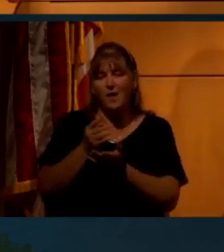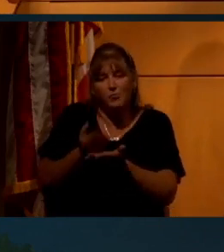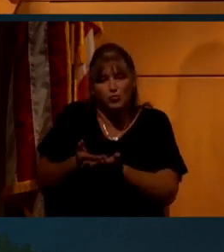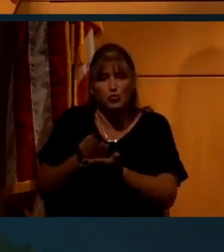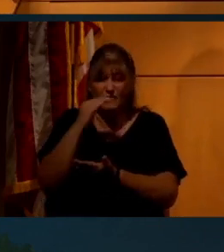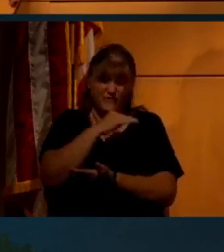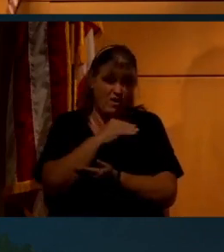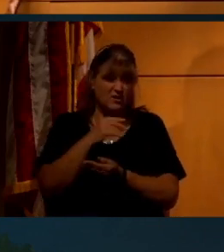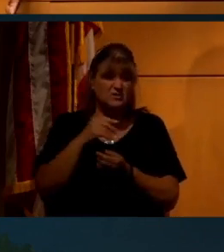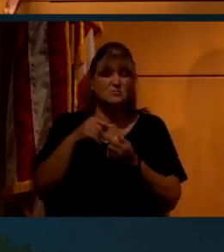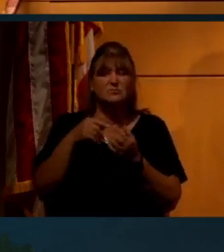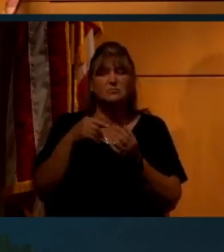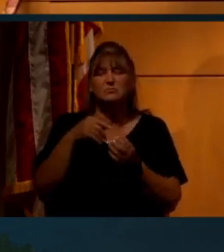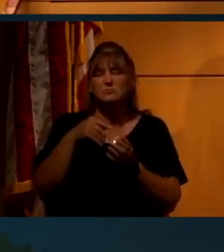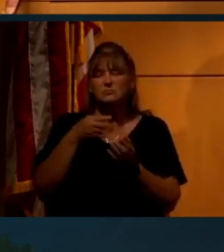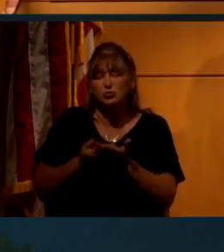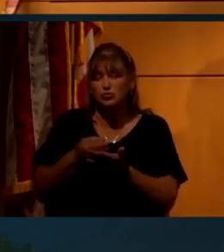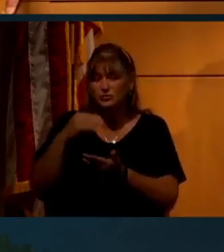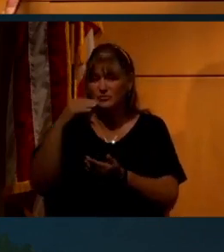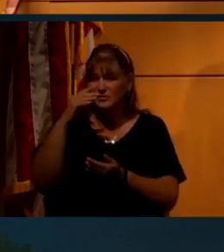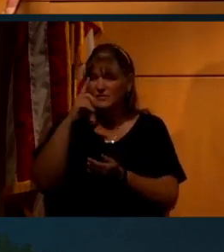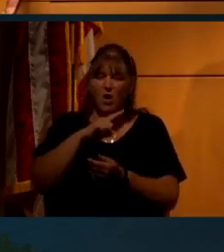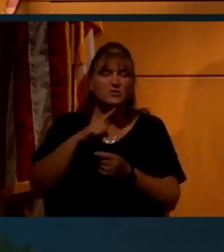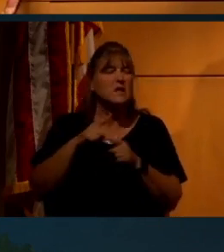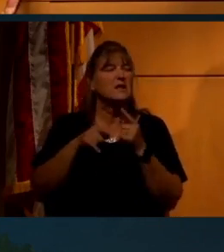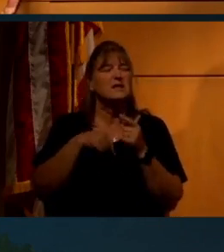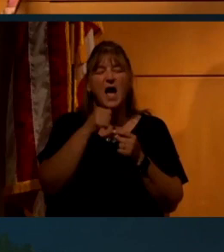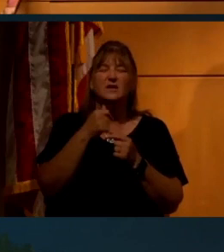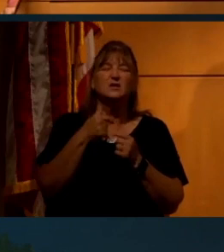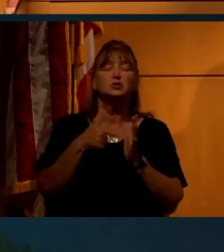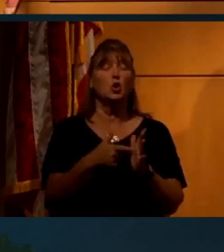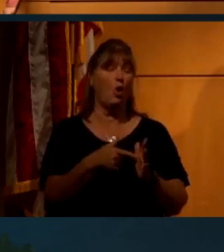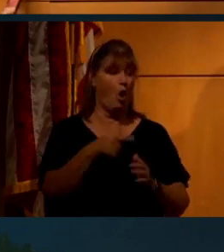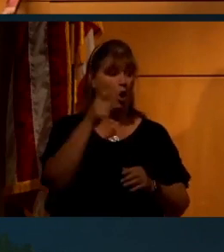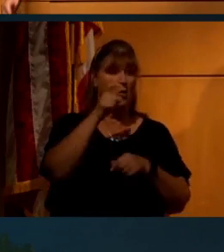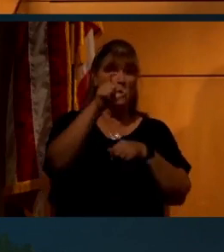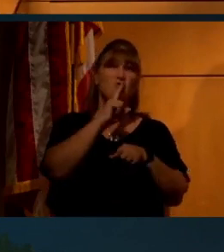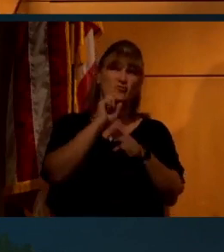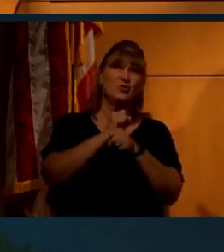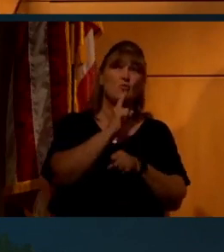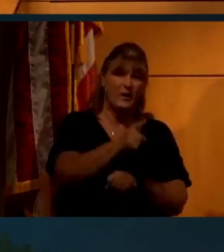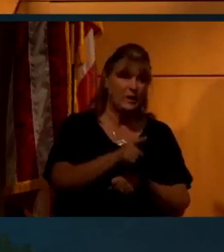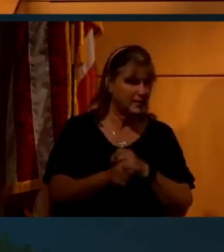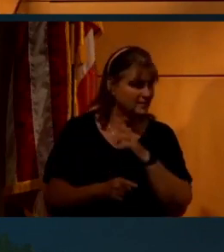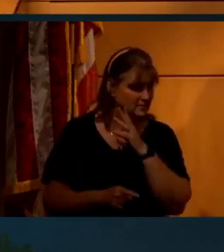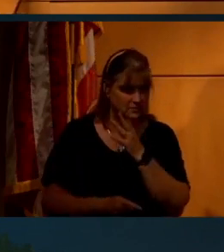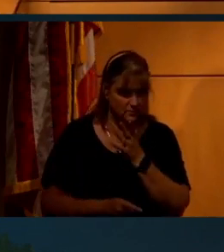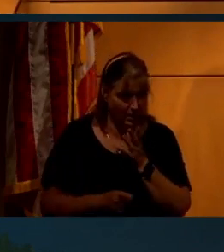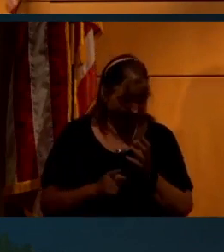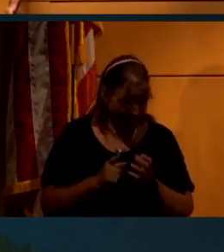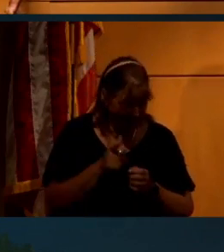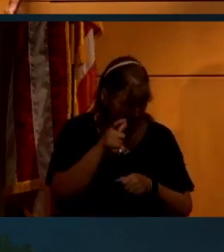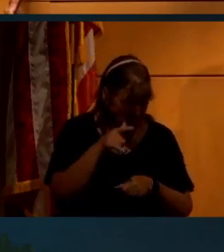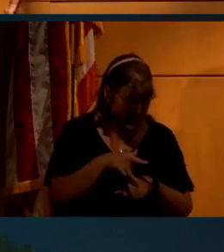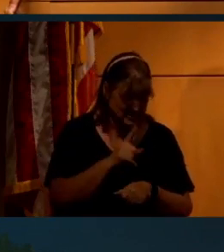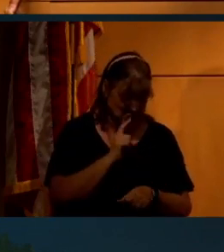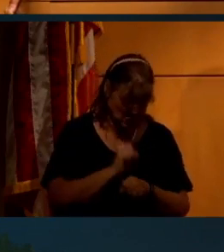seems kind of silly sometimes is because it's not so much that I want to show you that the moon landings were real because they were.